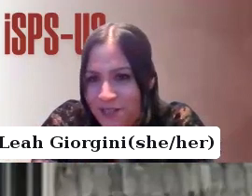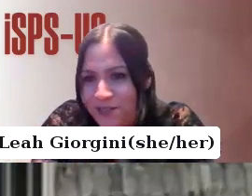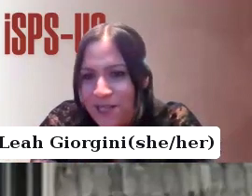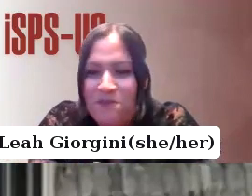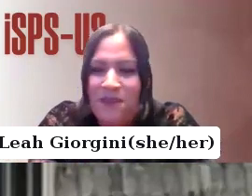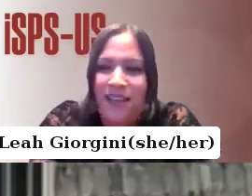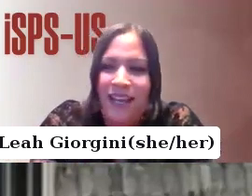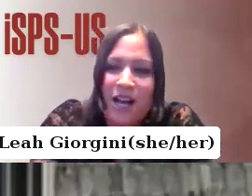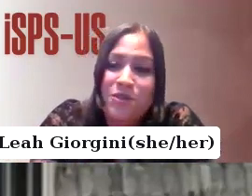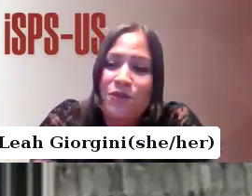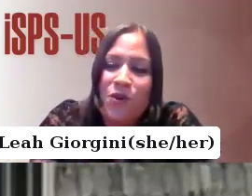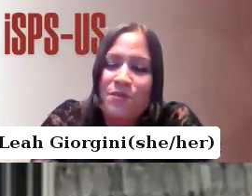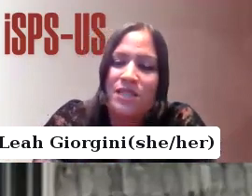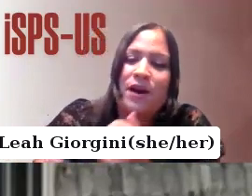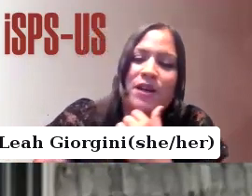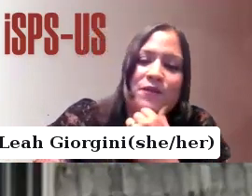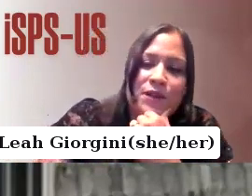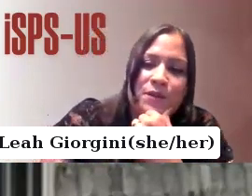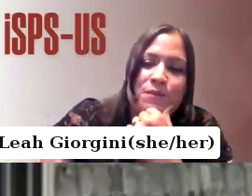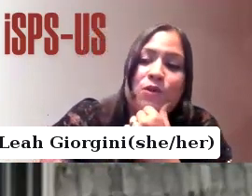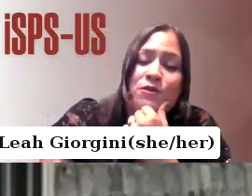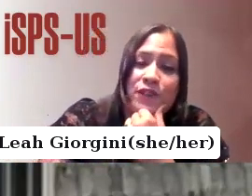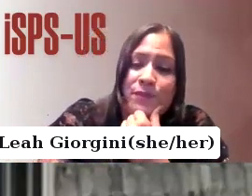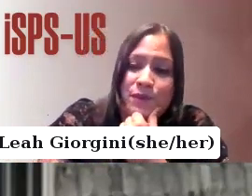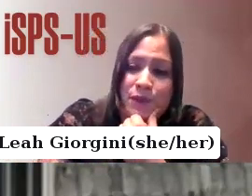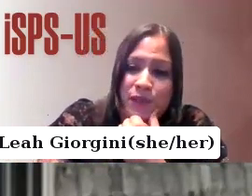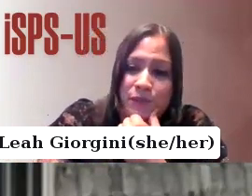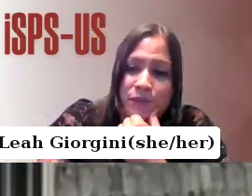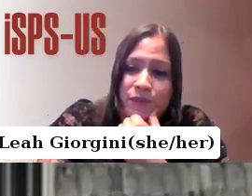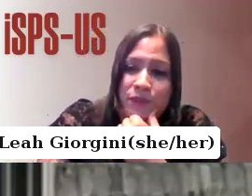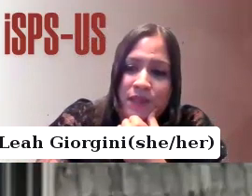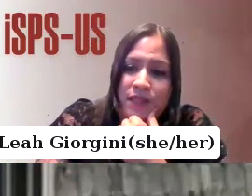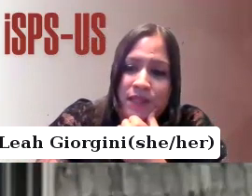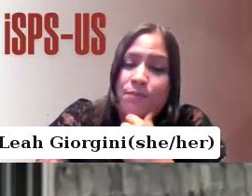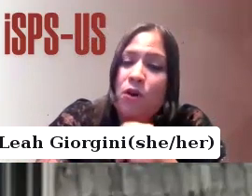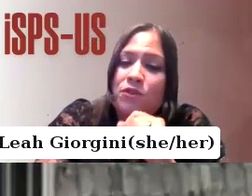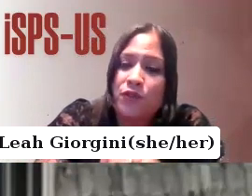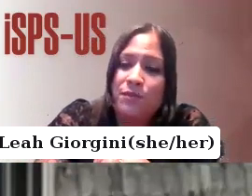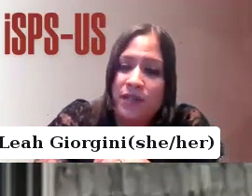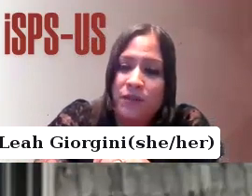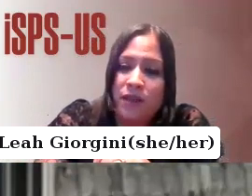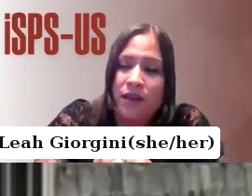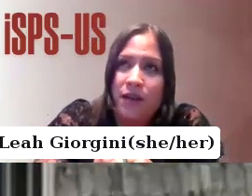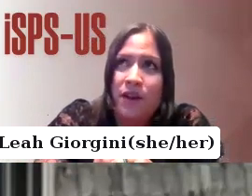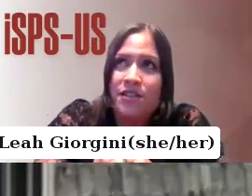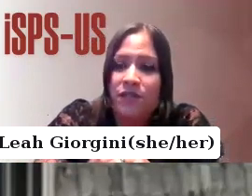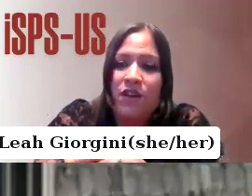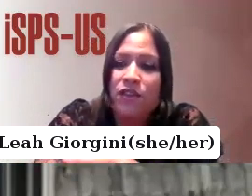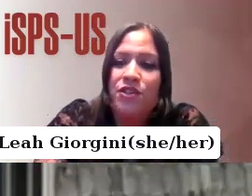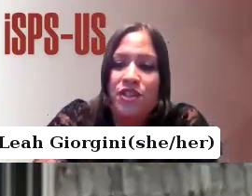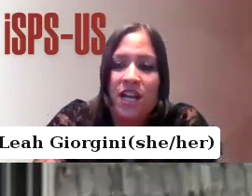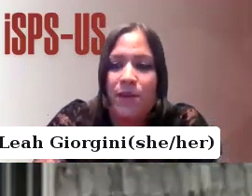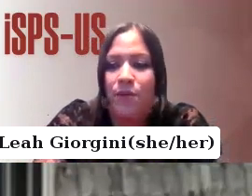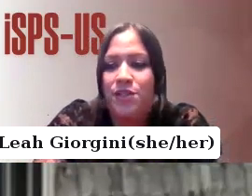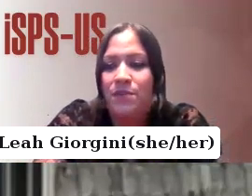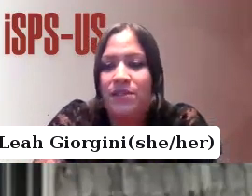if you're an OT, who's here, was formed as part of the moral treatment movement. And moral treatment emerged as